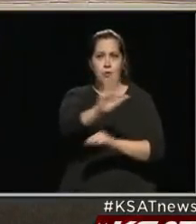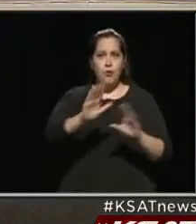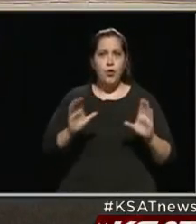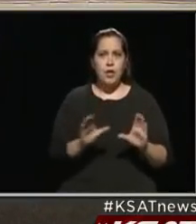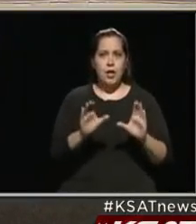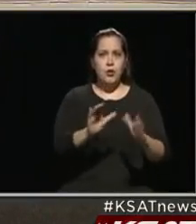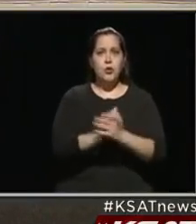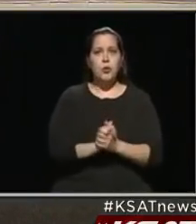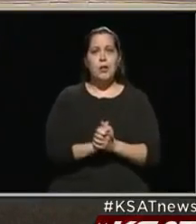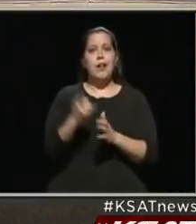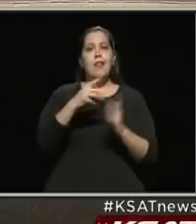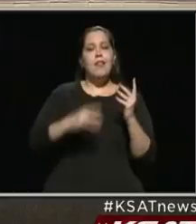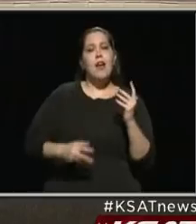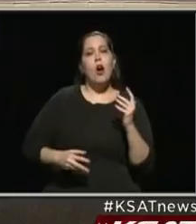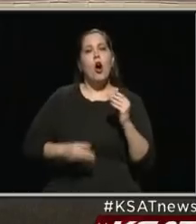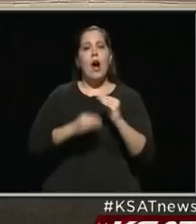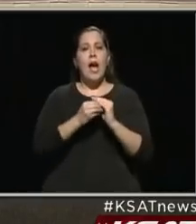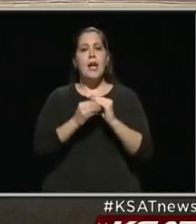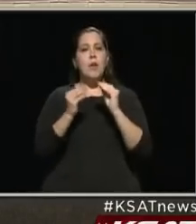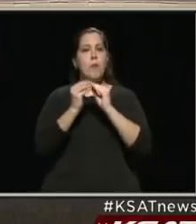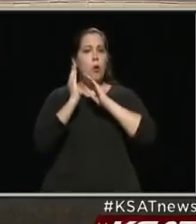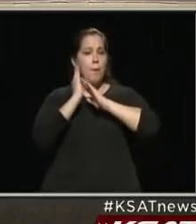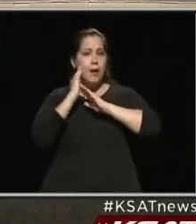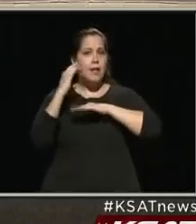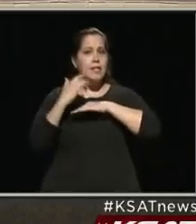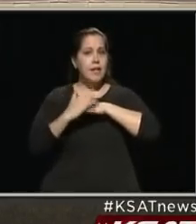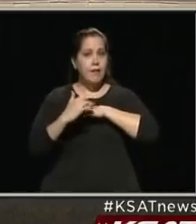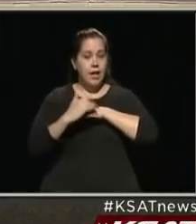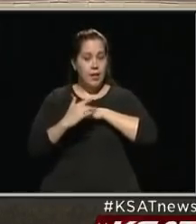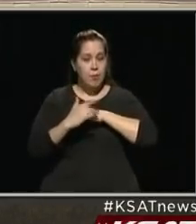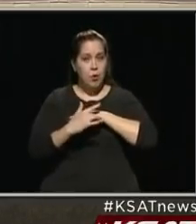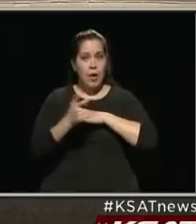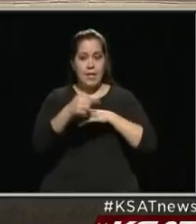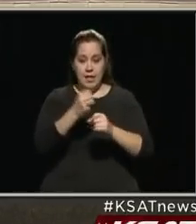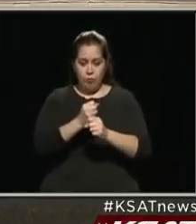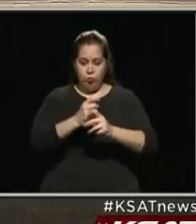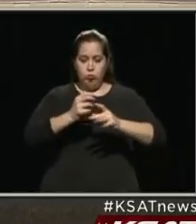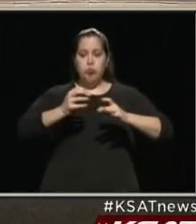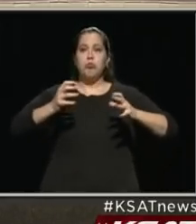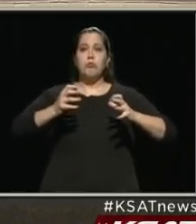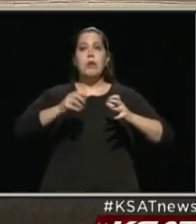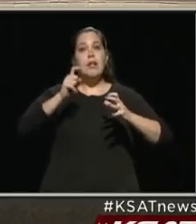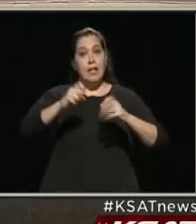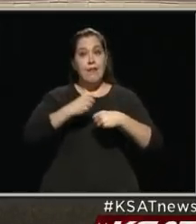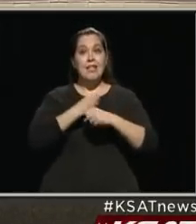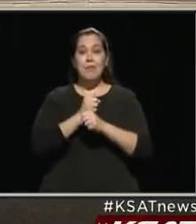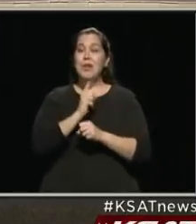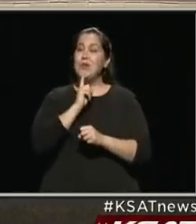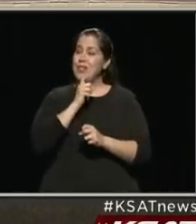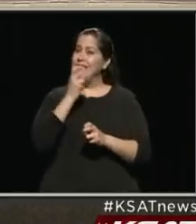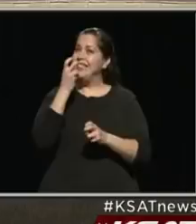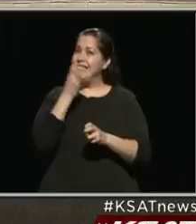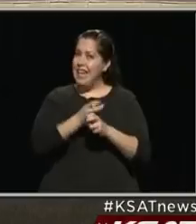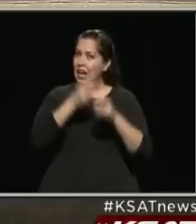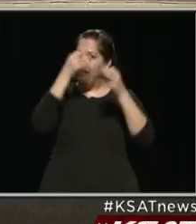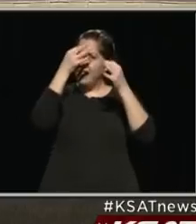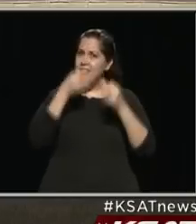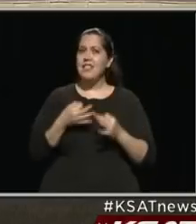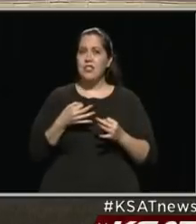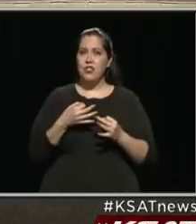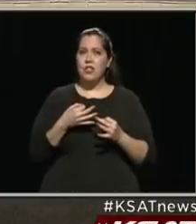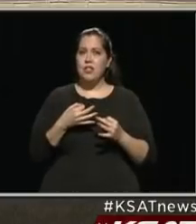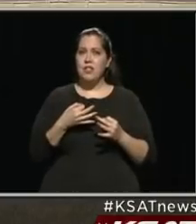They're adding some bed capacity as they've grown. They've had to make some really hard decisions in